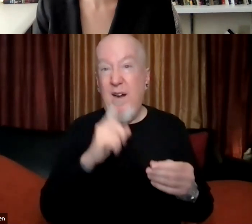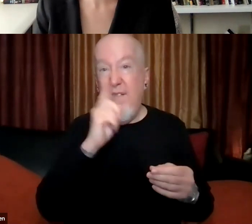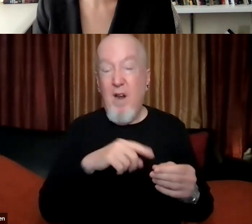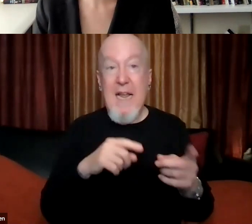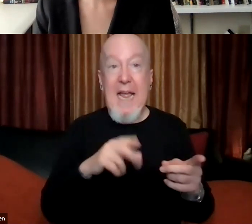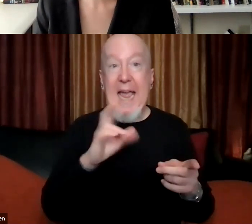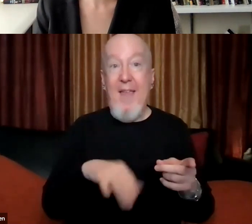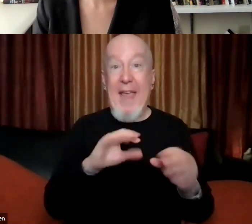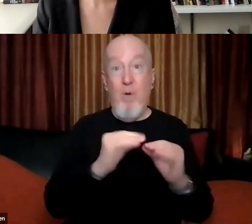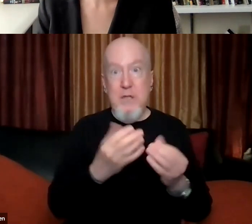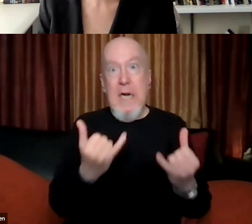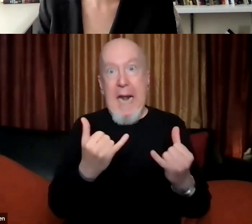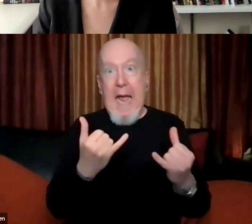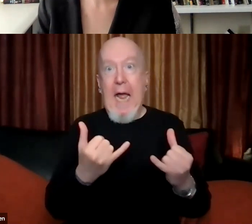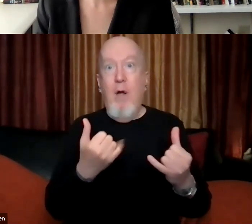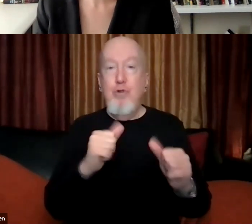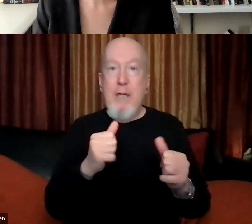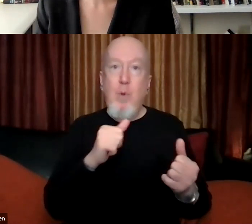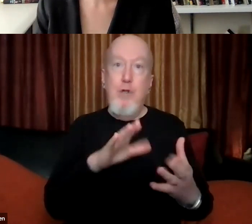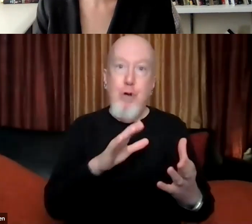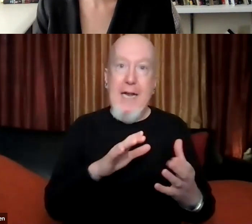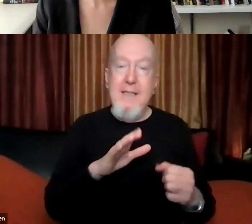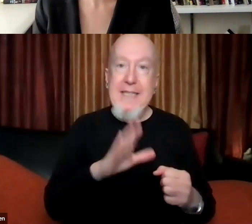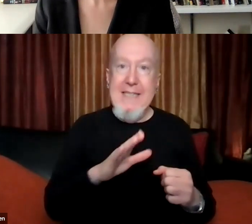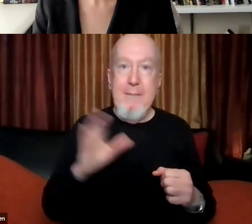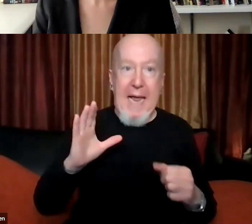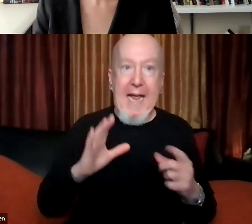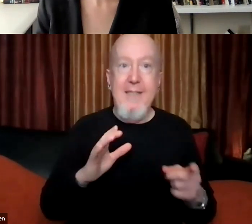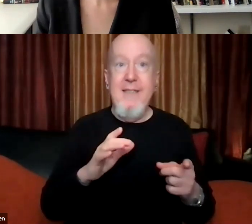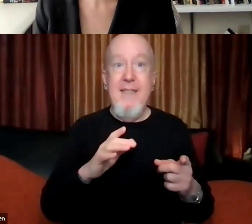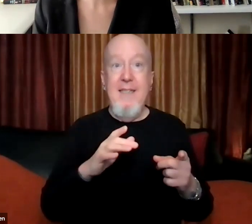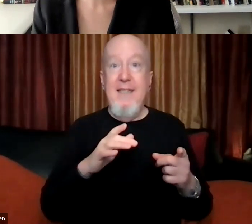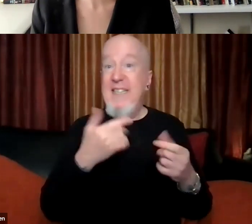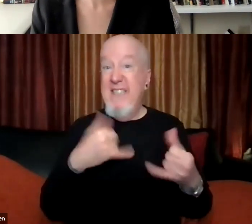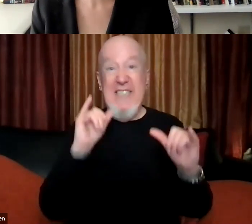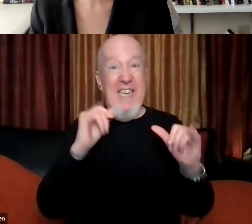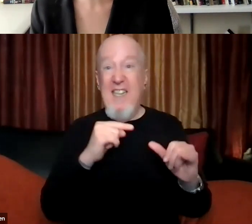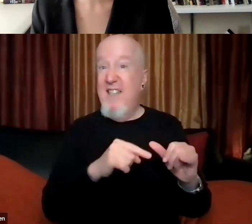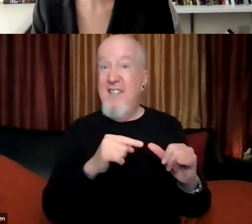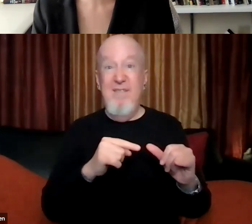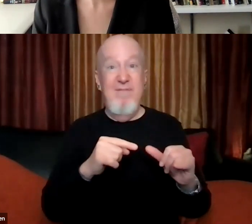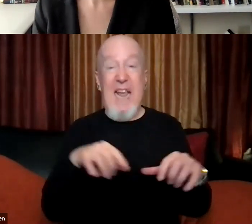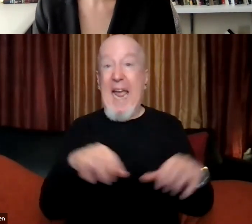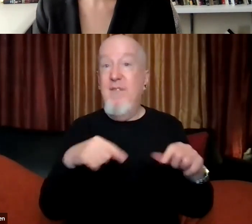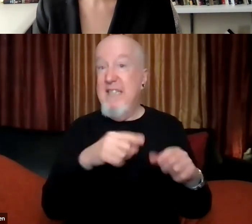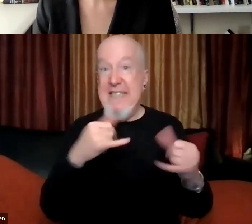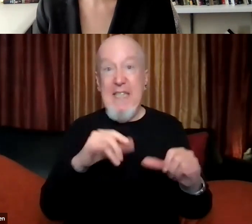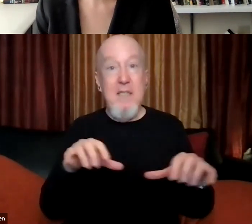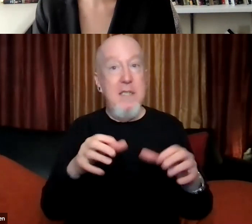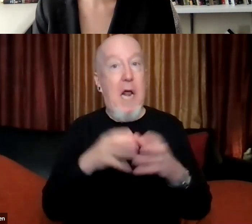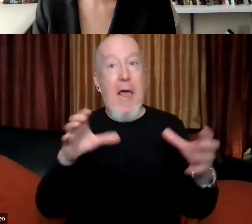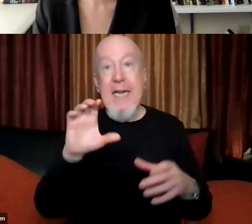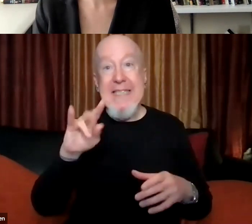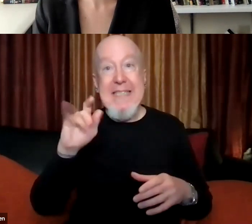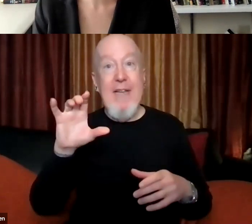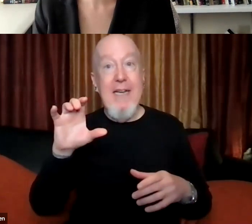that's reckoning with its past right now and considering what it's going to do with its buildings. It's still, still alive and still does lots of civic work. So, so I think